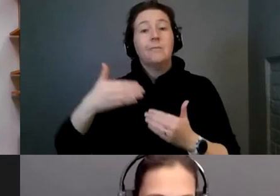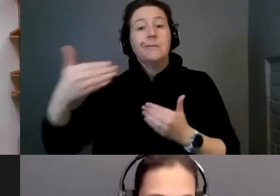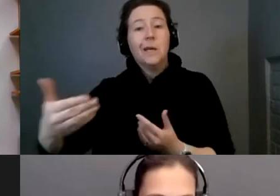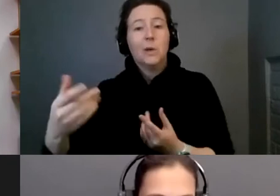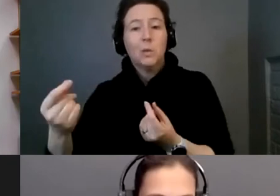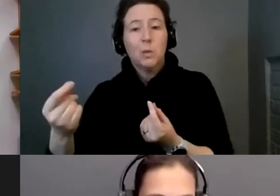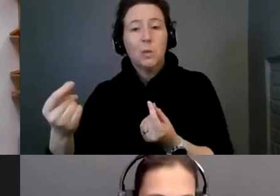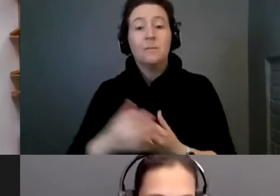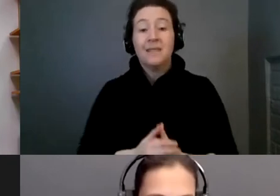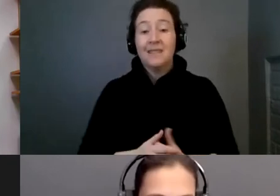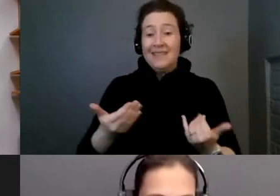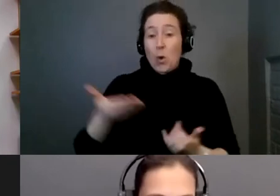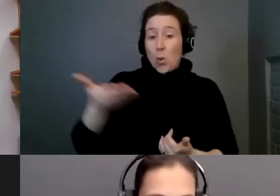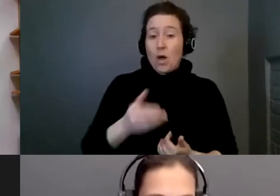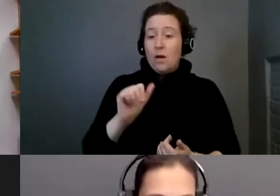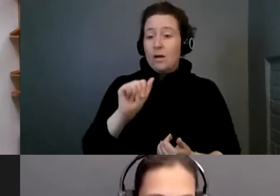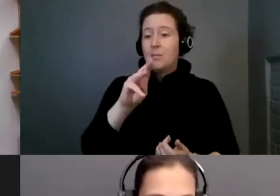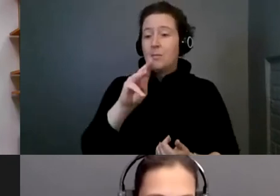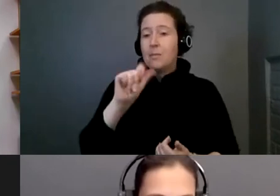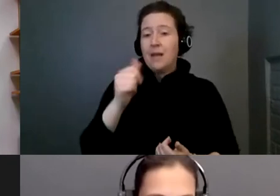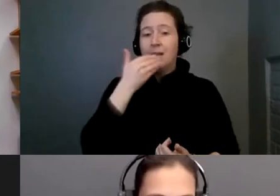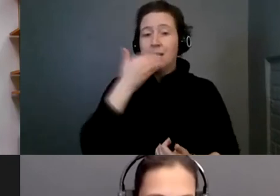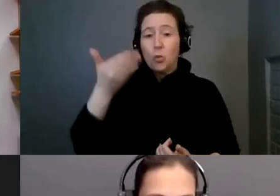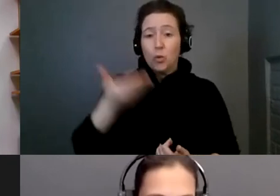Welcome, Amanda, thanks for joining us tonight.